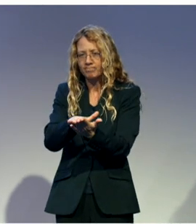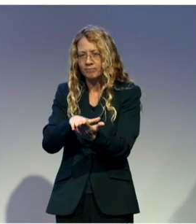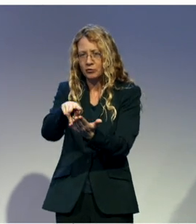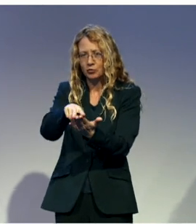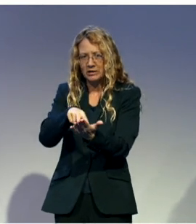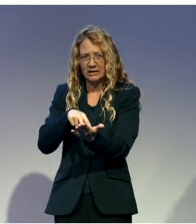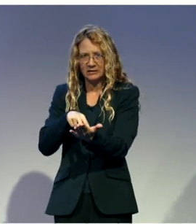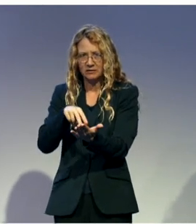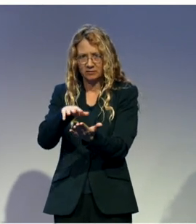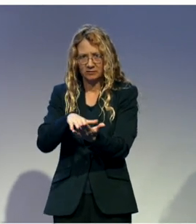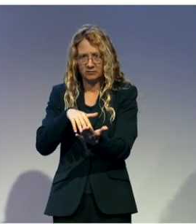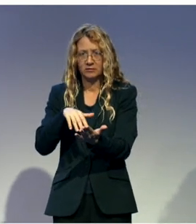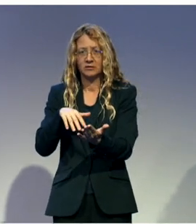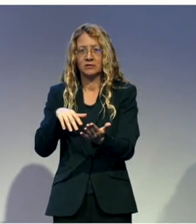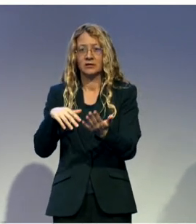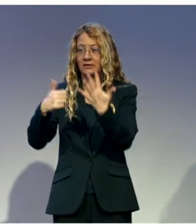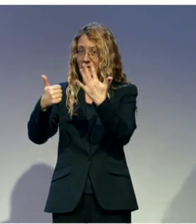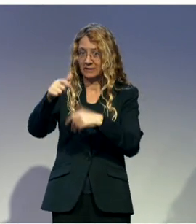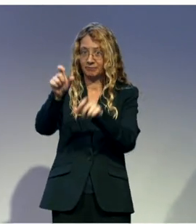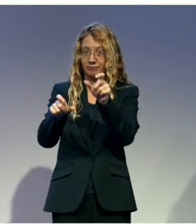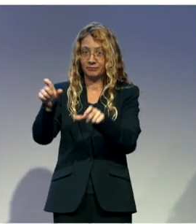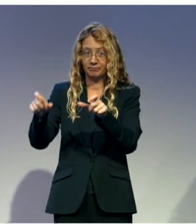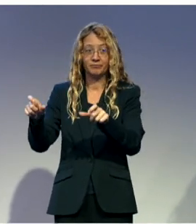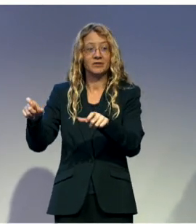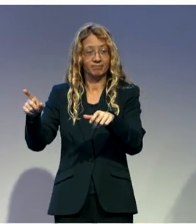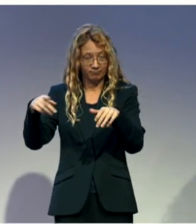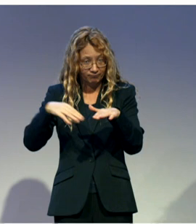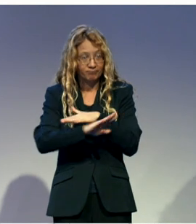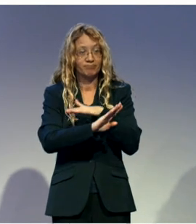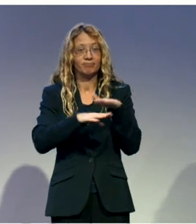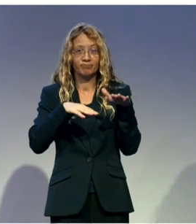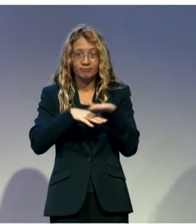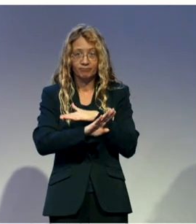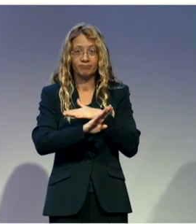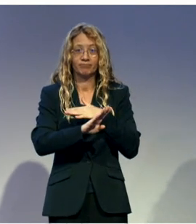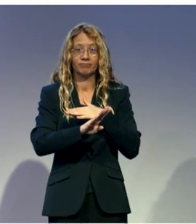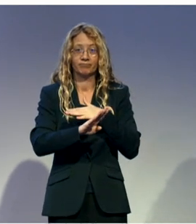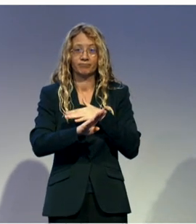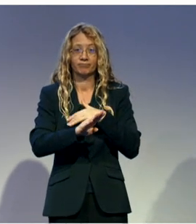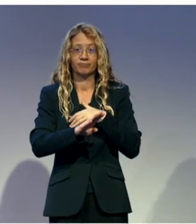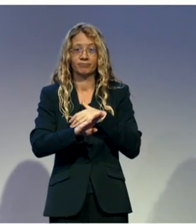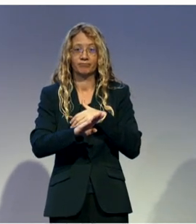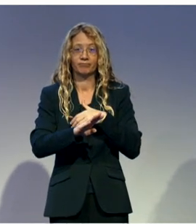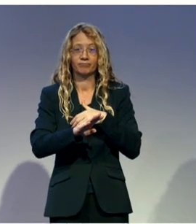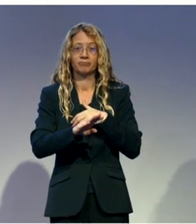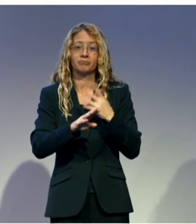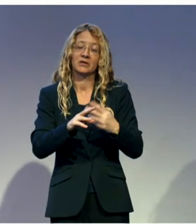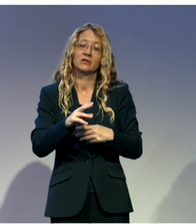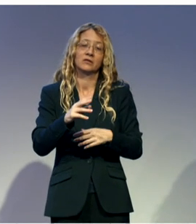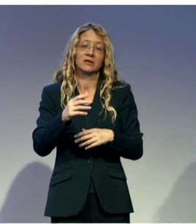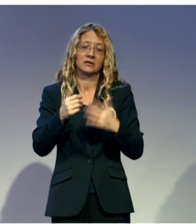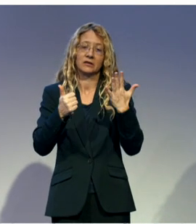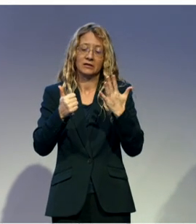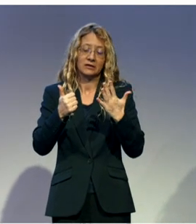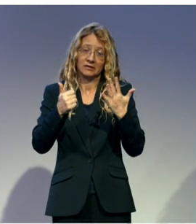I have mentioned, three did not make it, but only the other three made it. We were part also of the monitoring mechanism that